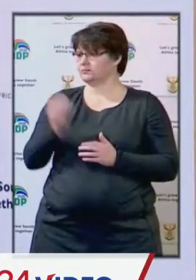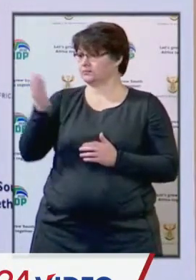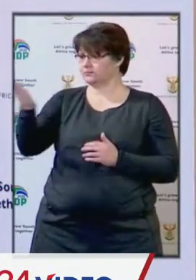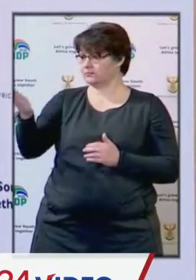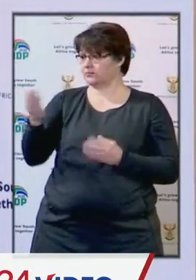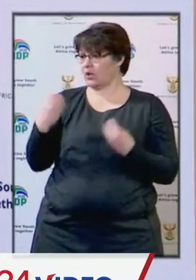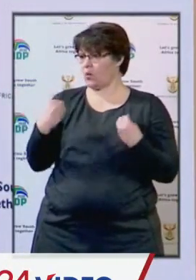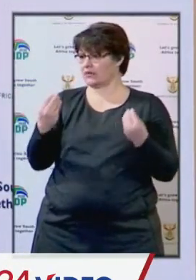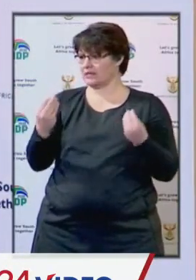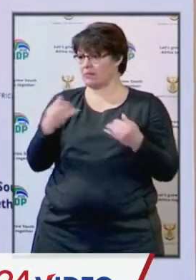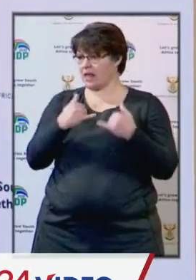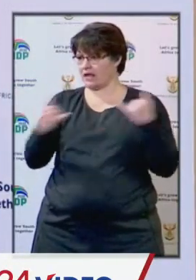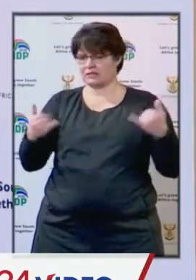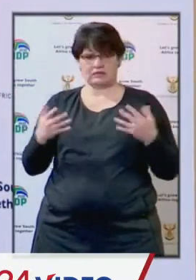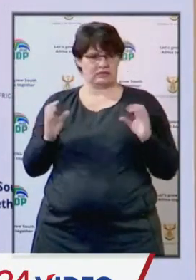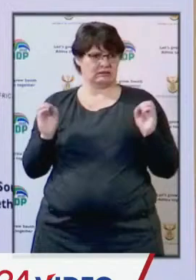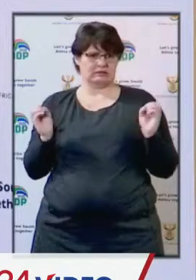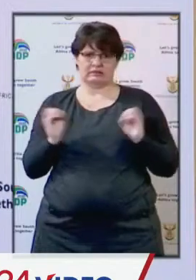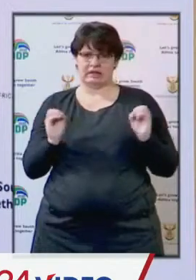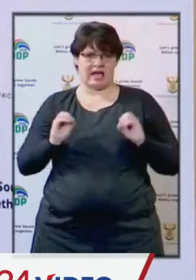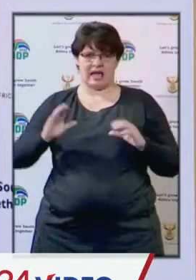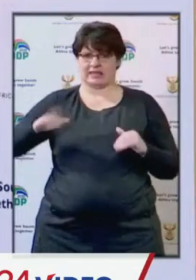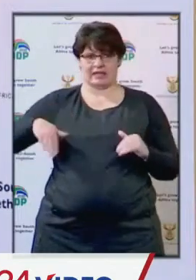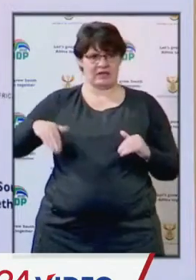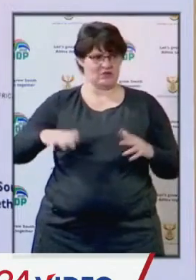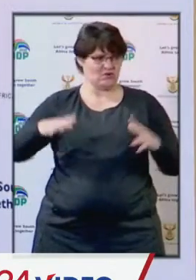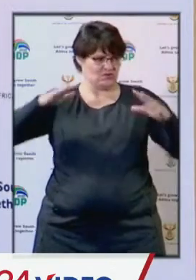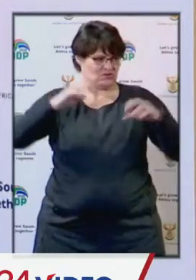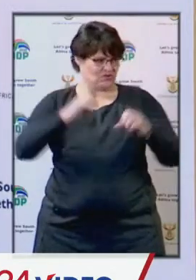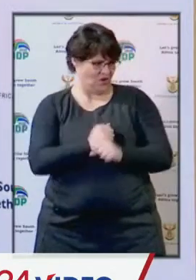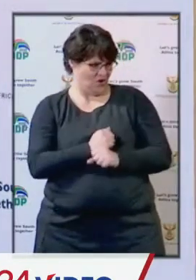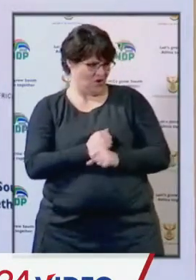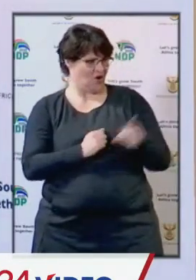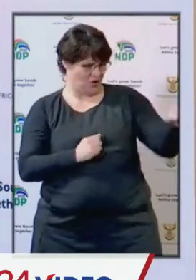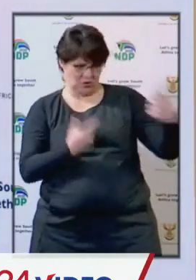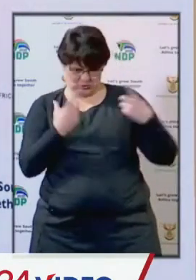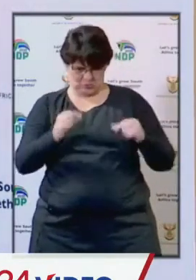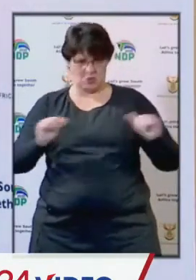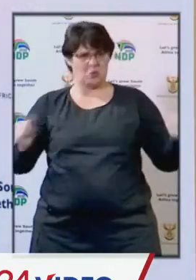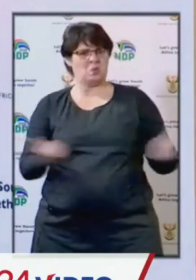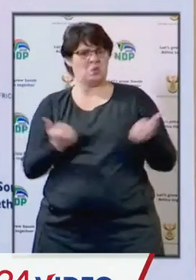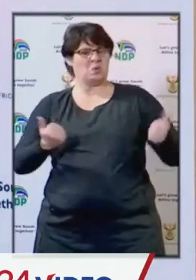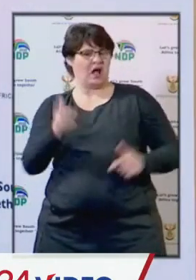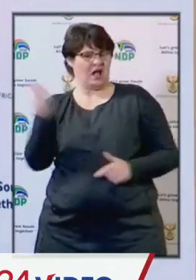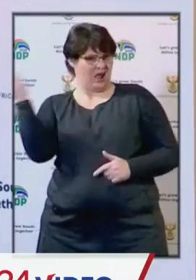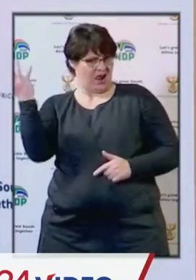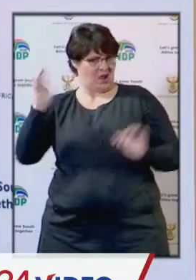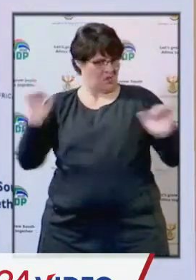Your WhatsApp line? Nothing yet, DG. you. Minister, you've done a good job.